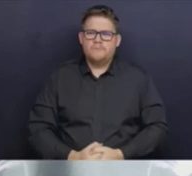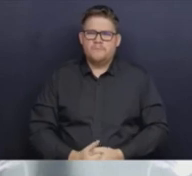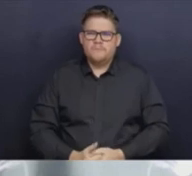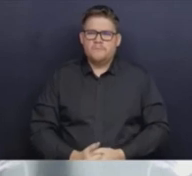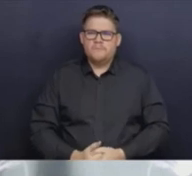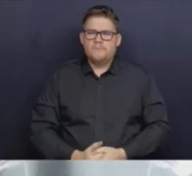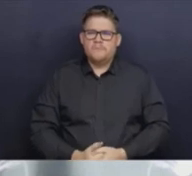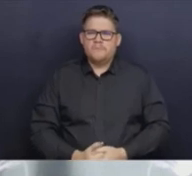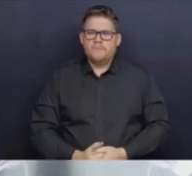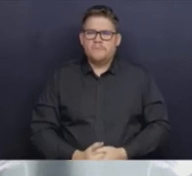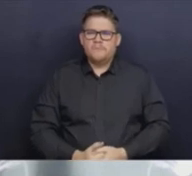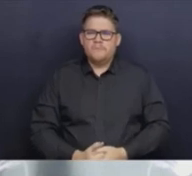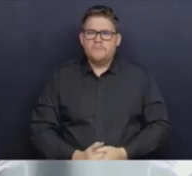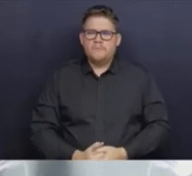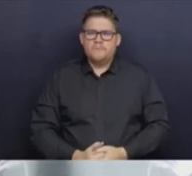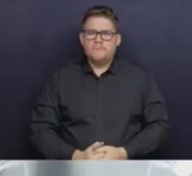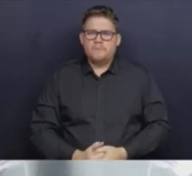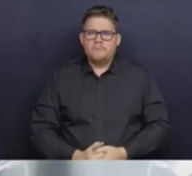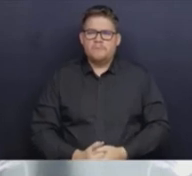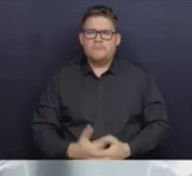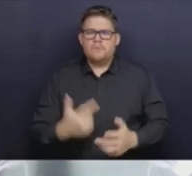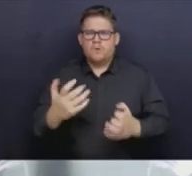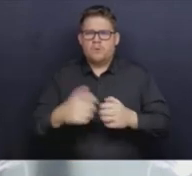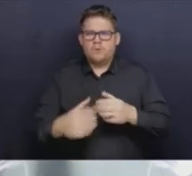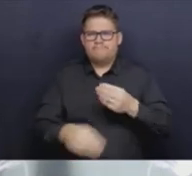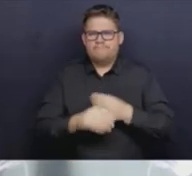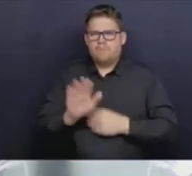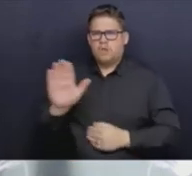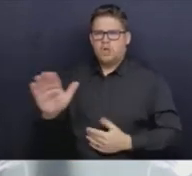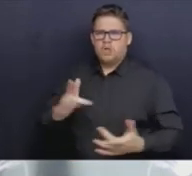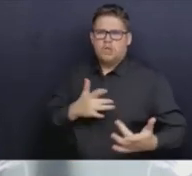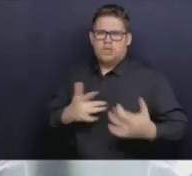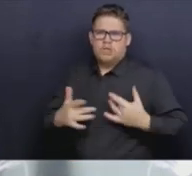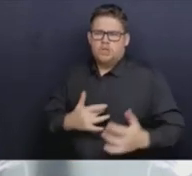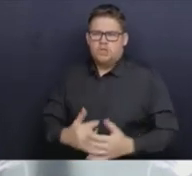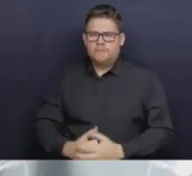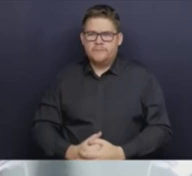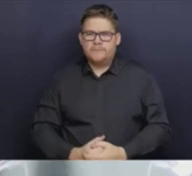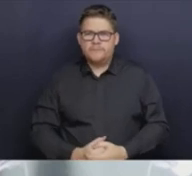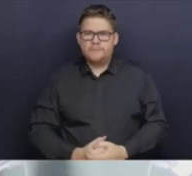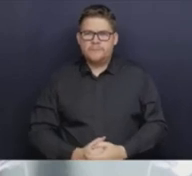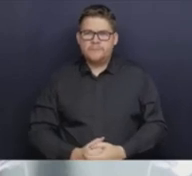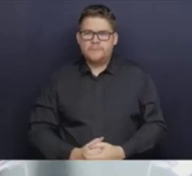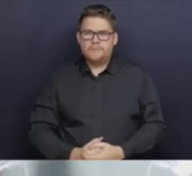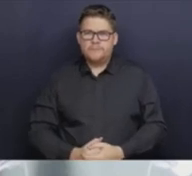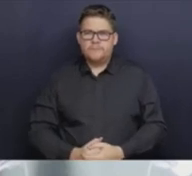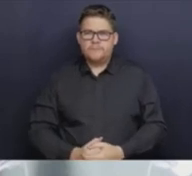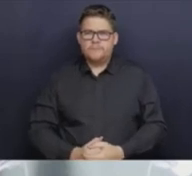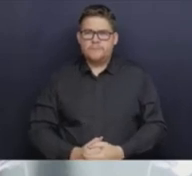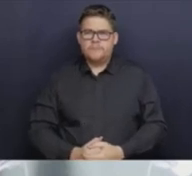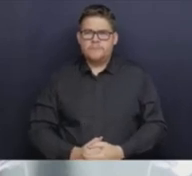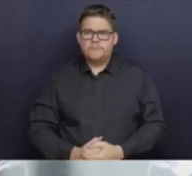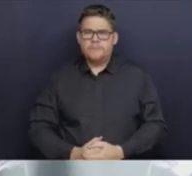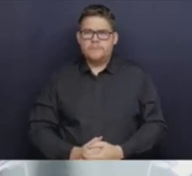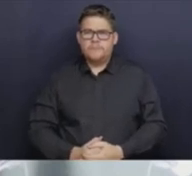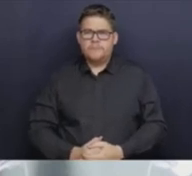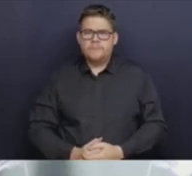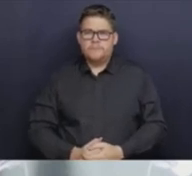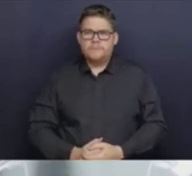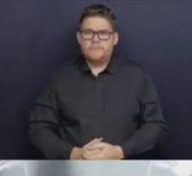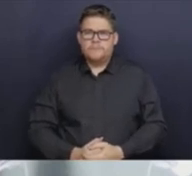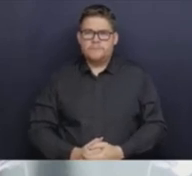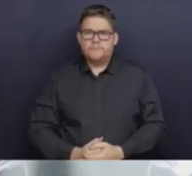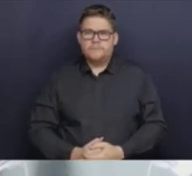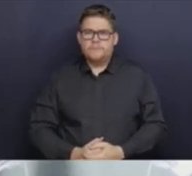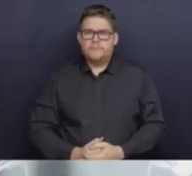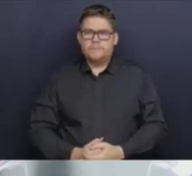concern that have been raised in the last couple of days. First, it talks about that there's been